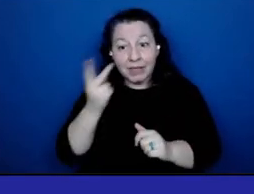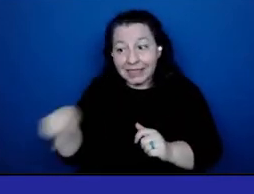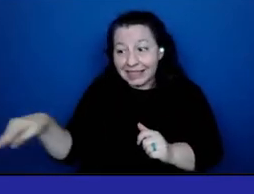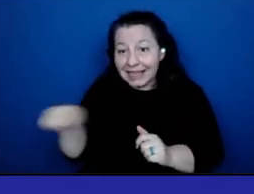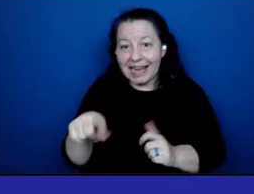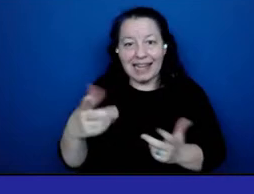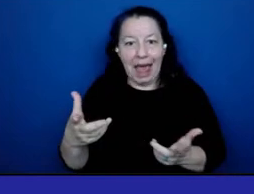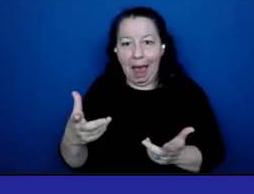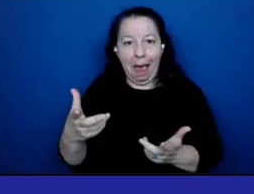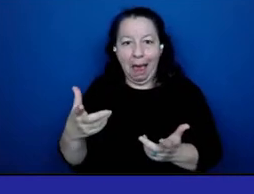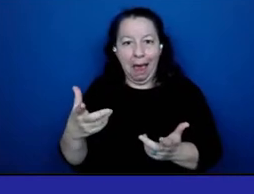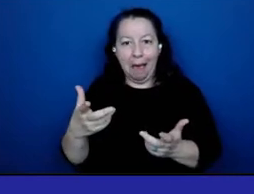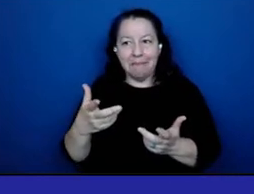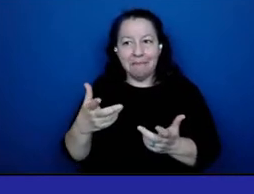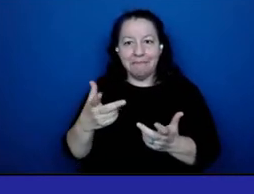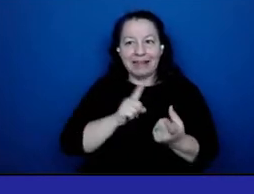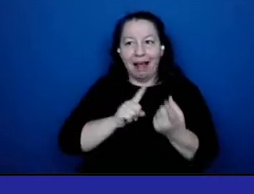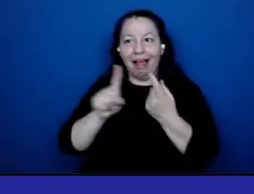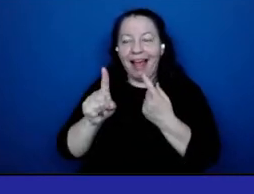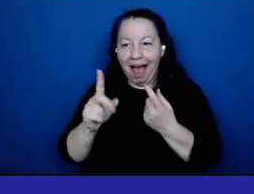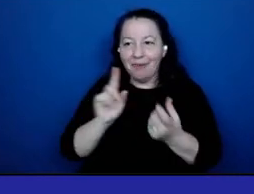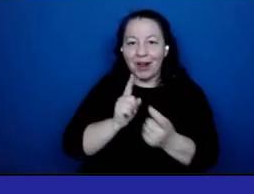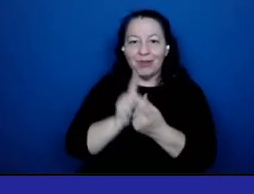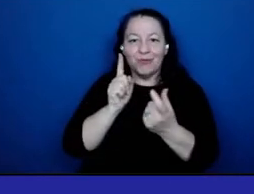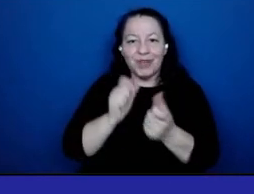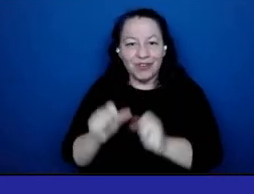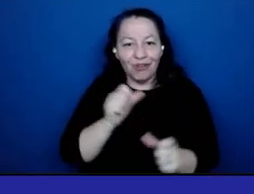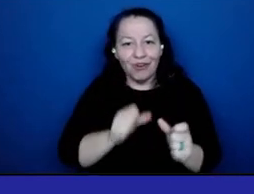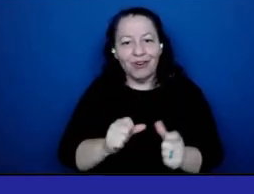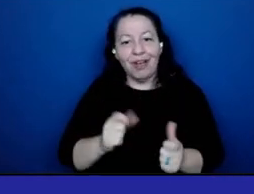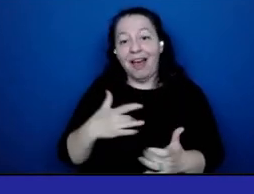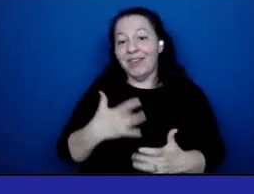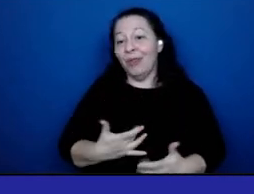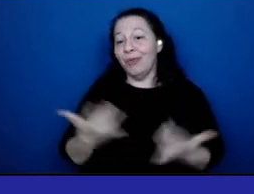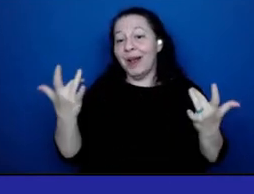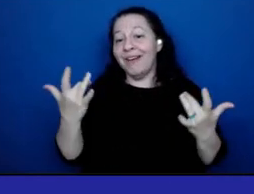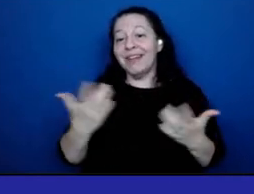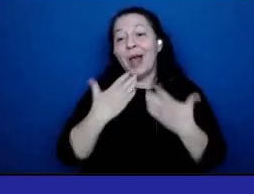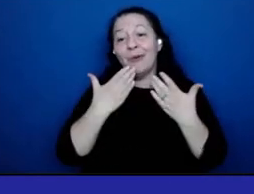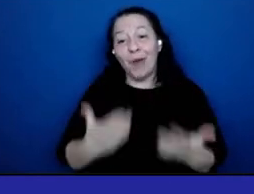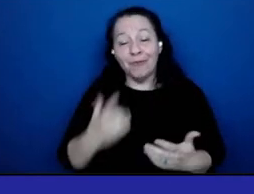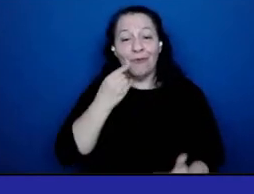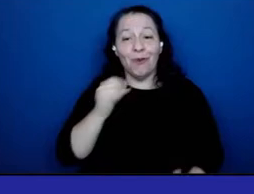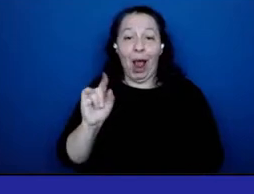just very, very thrilled and grateful for Elmhurst Hospital. Thank you.